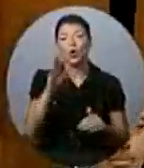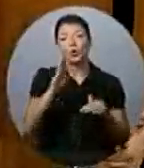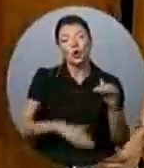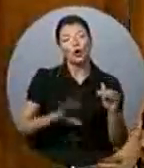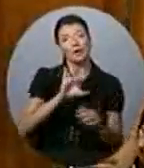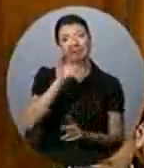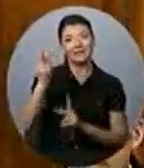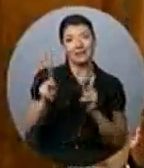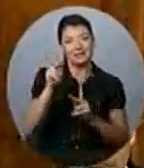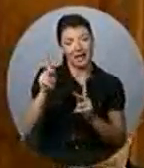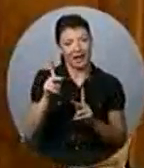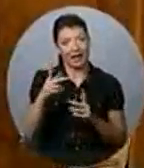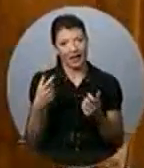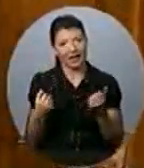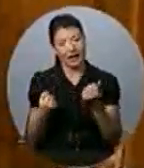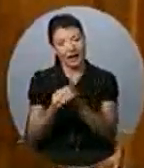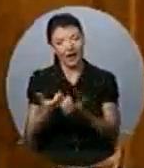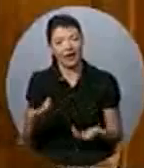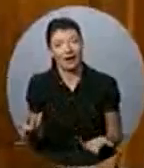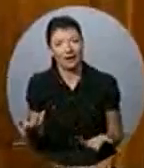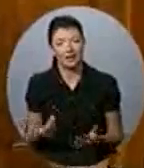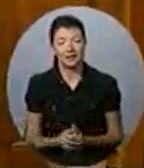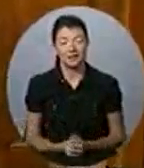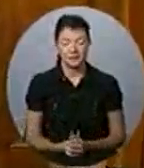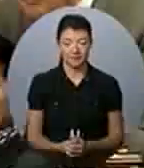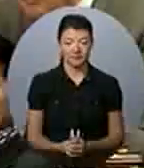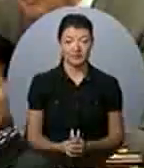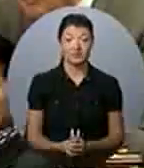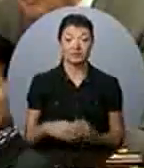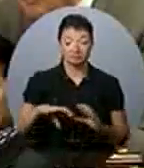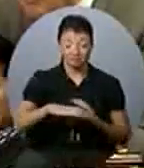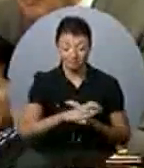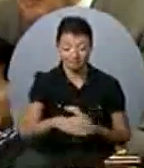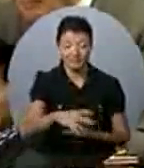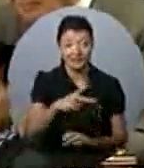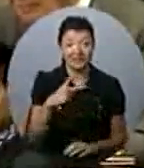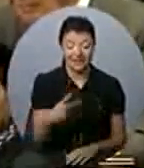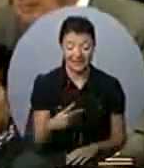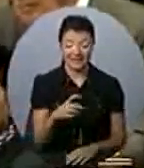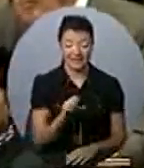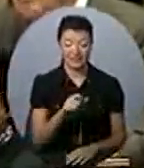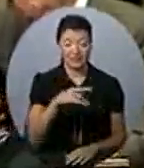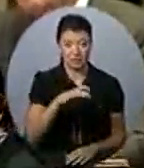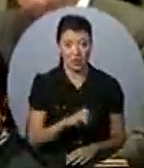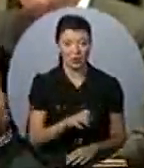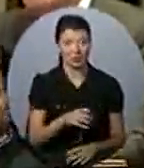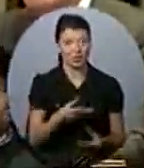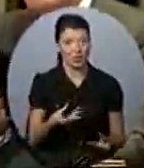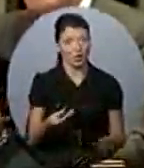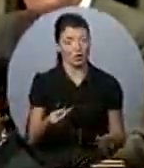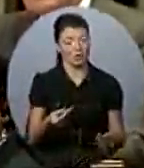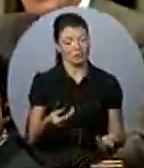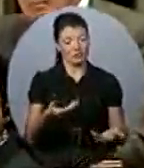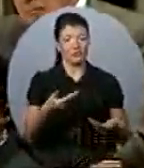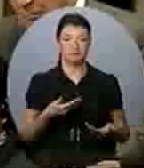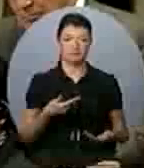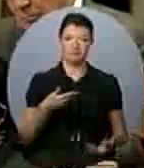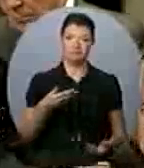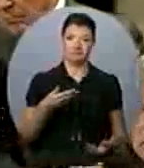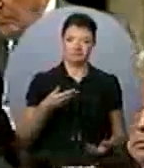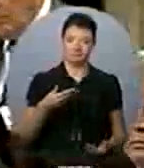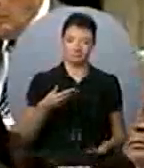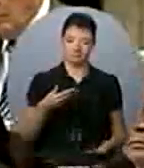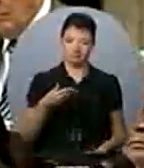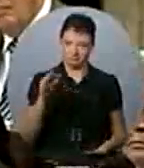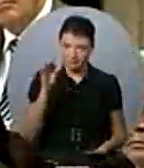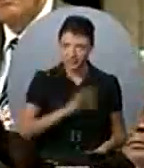the keystone XL pipeline is going to provide a substantial economic benefit to both Canada and the United States. We trade oil, natural gas, electricity